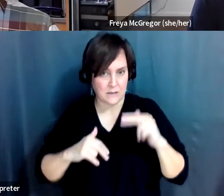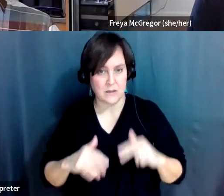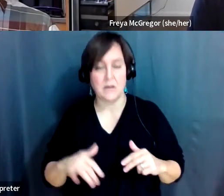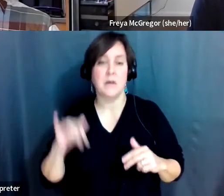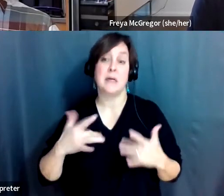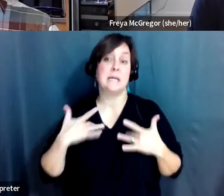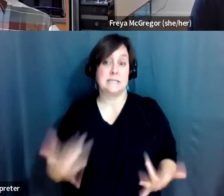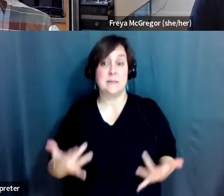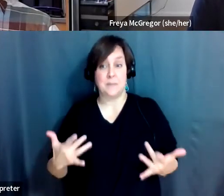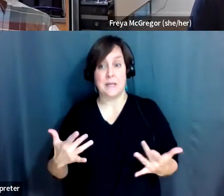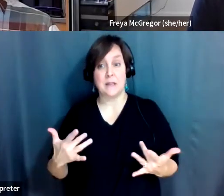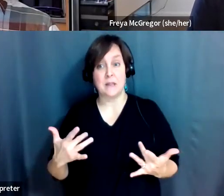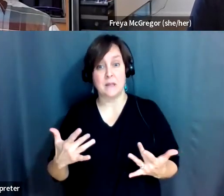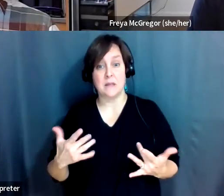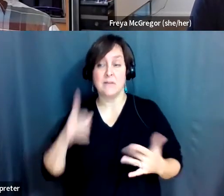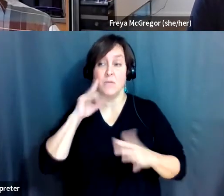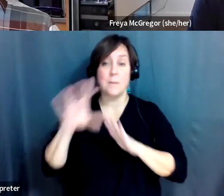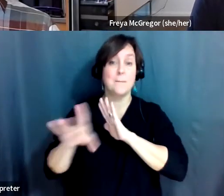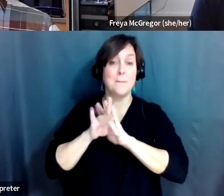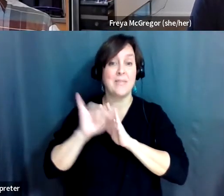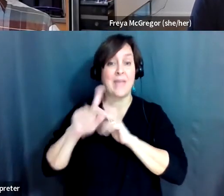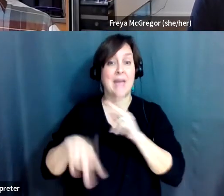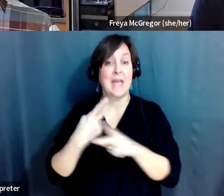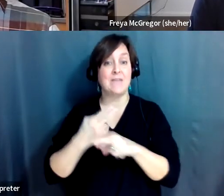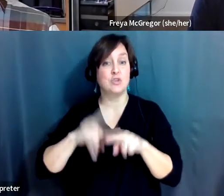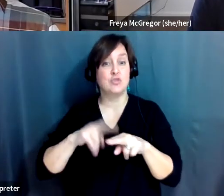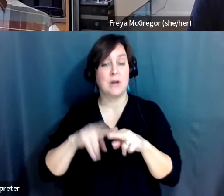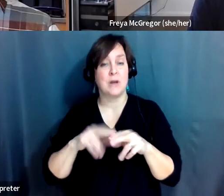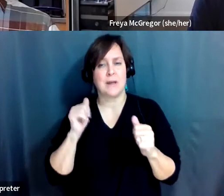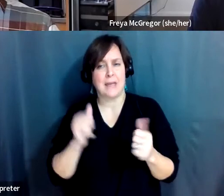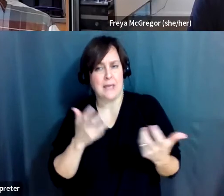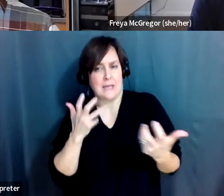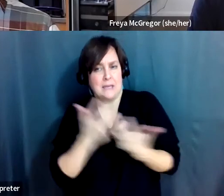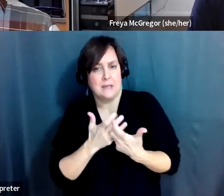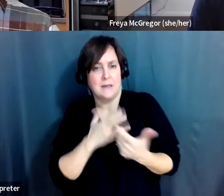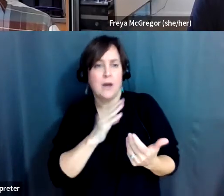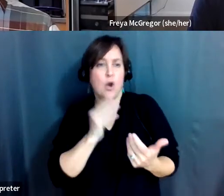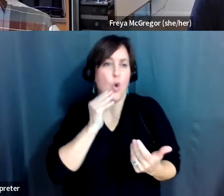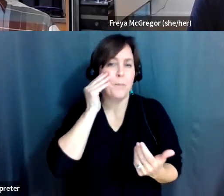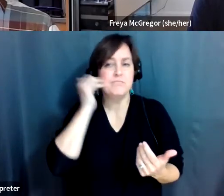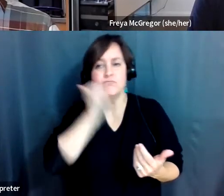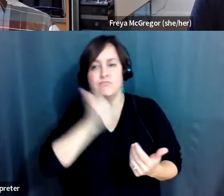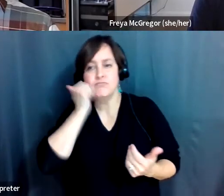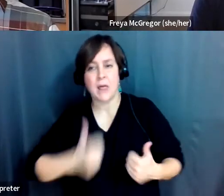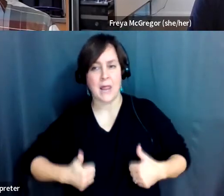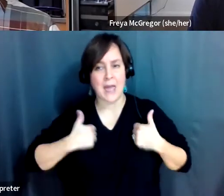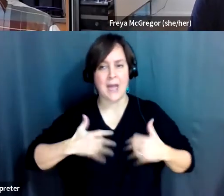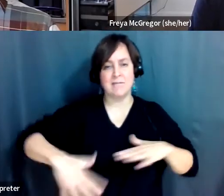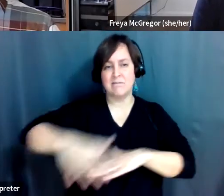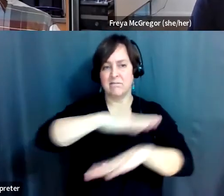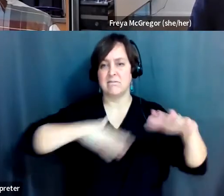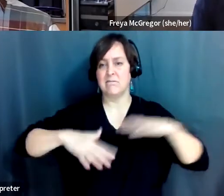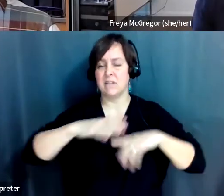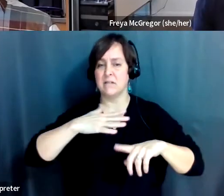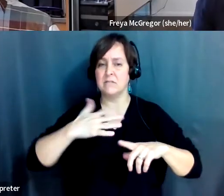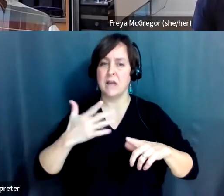somebody would have in picking a power chair, is that it works within their full daily environment. And they